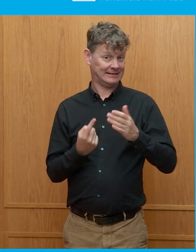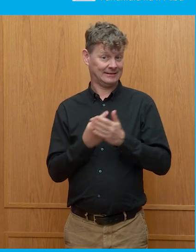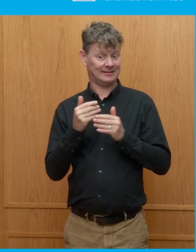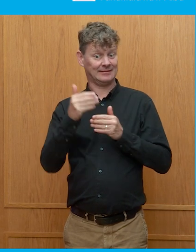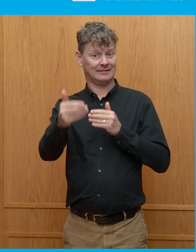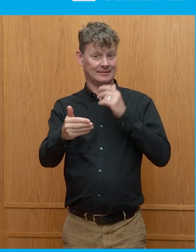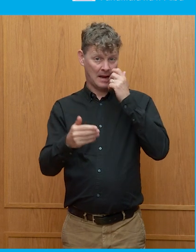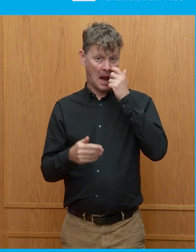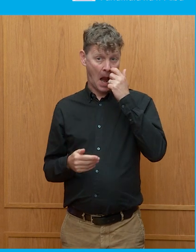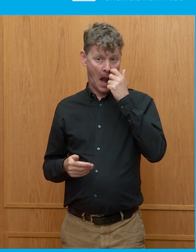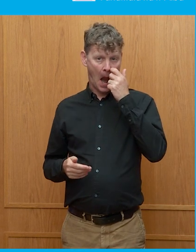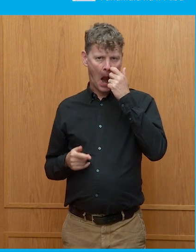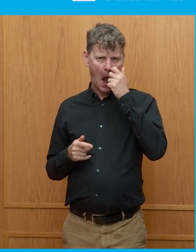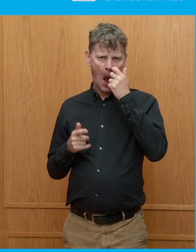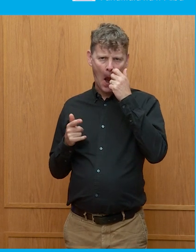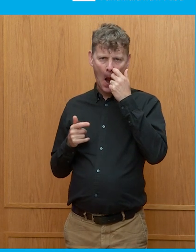Poland.